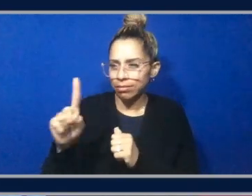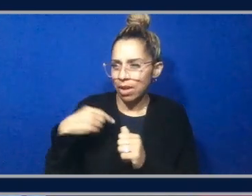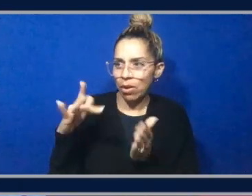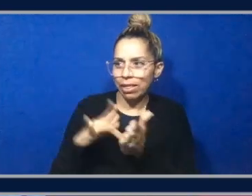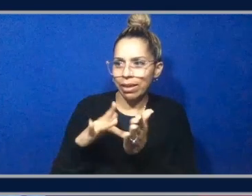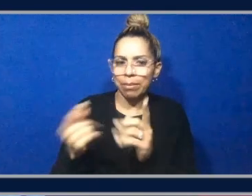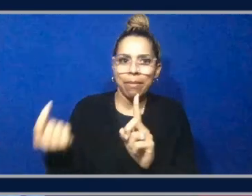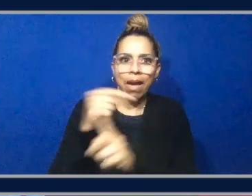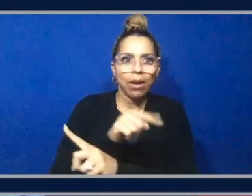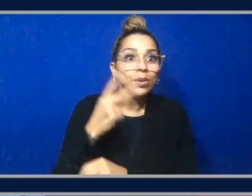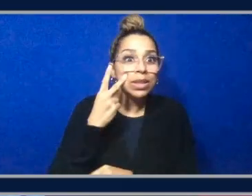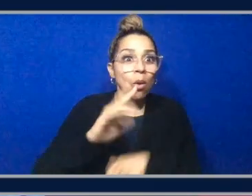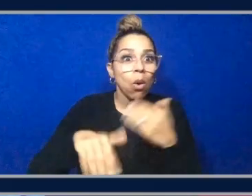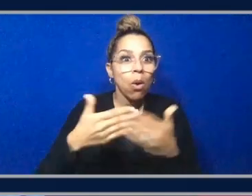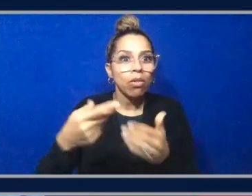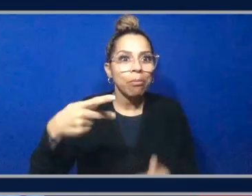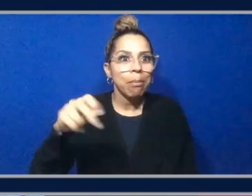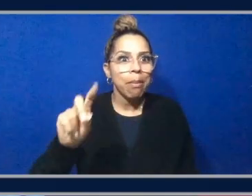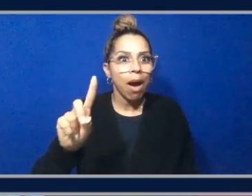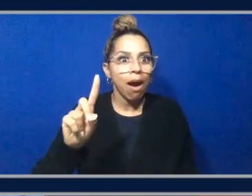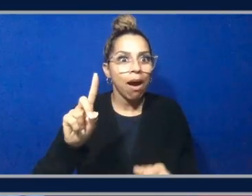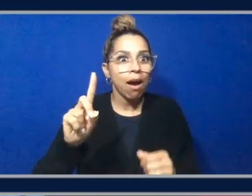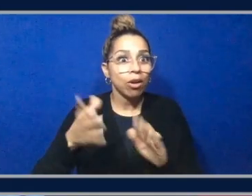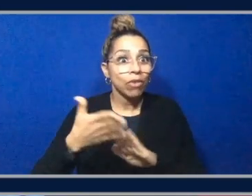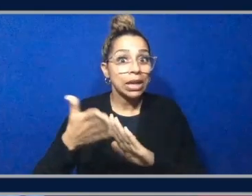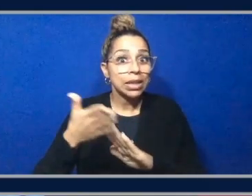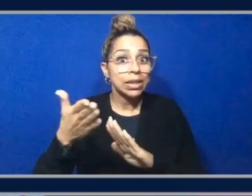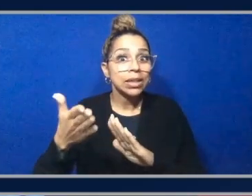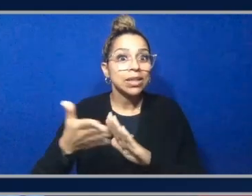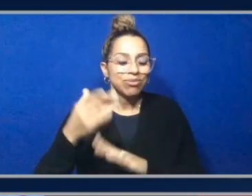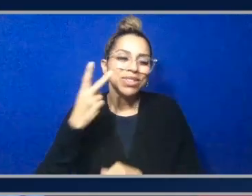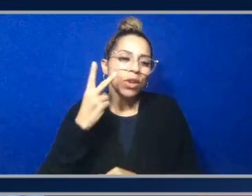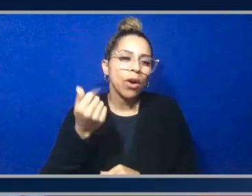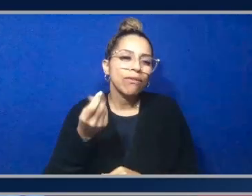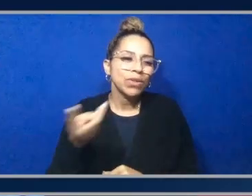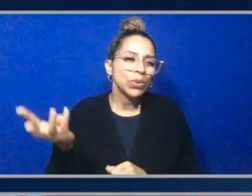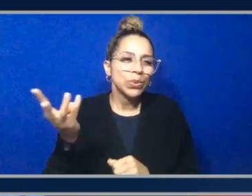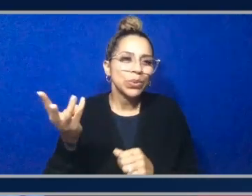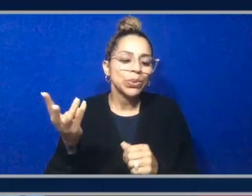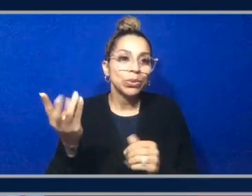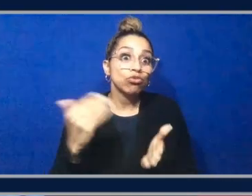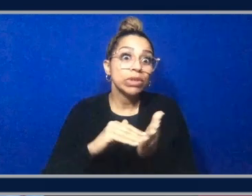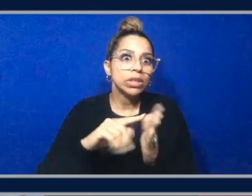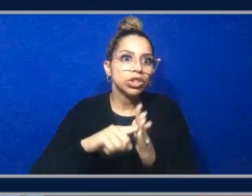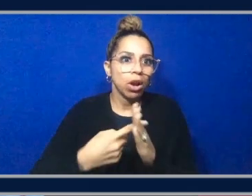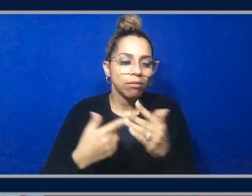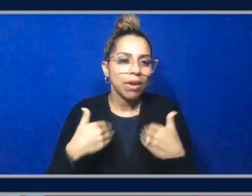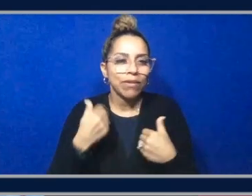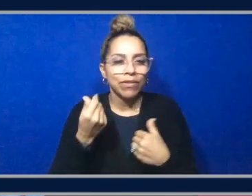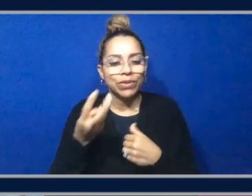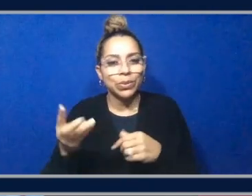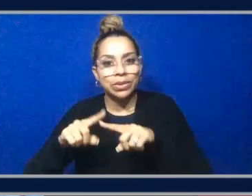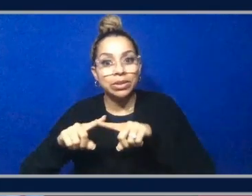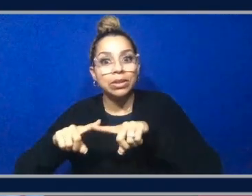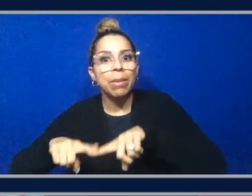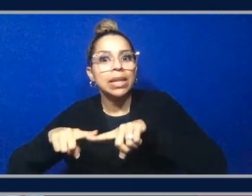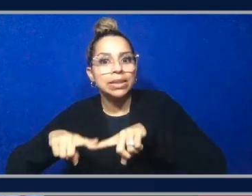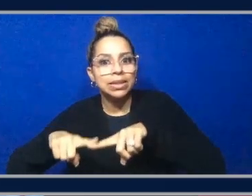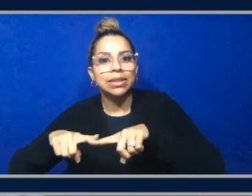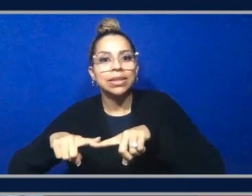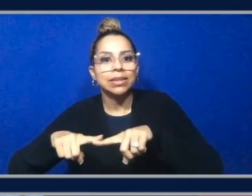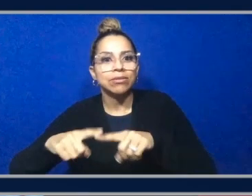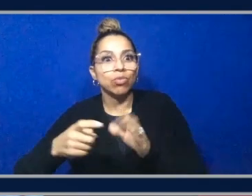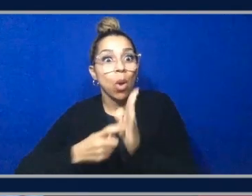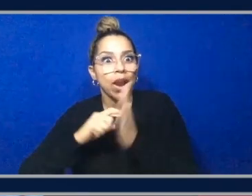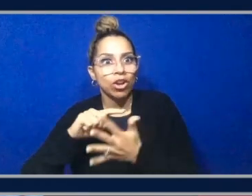and running. And we saw a few restarts because there's some dependencies. Um, our backend needs the MySQL database to be up and running, but it looks like everything's